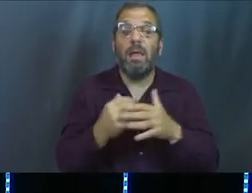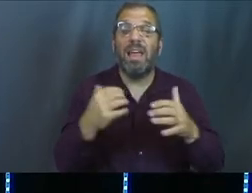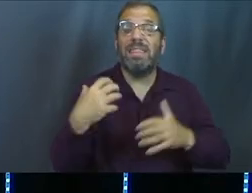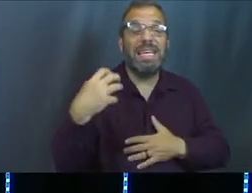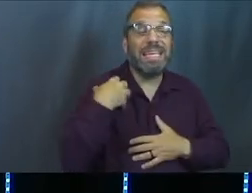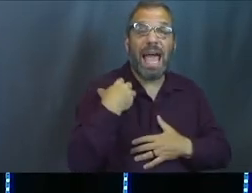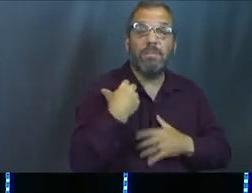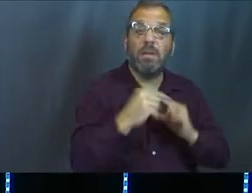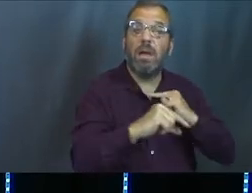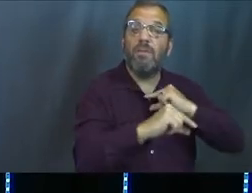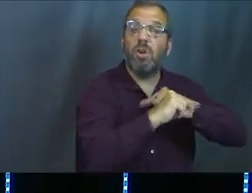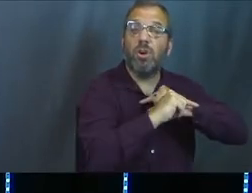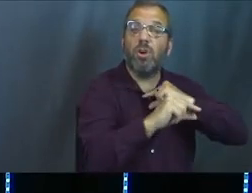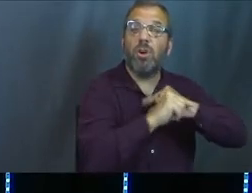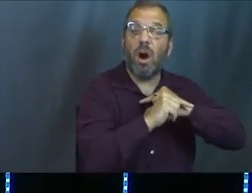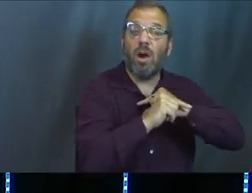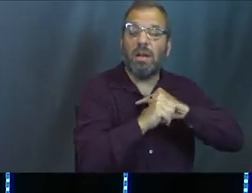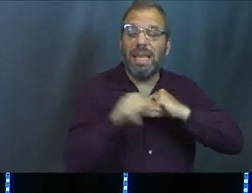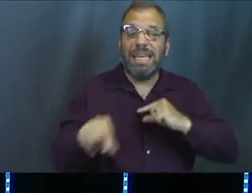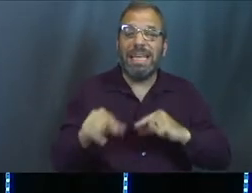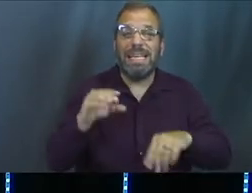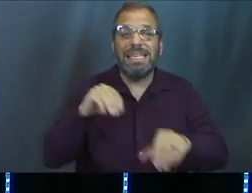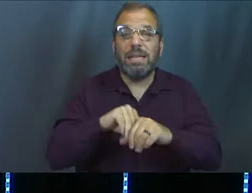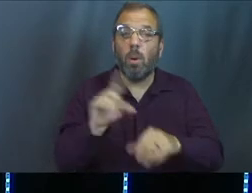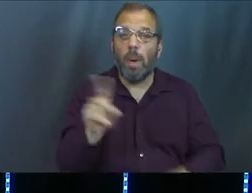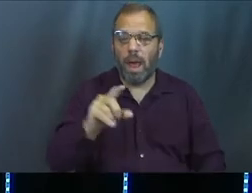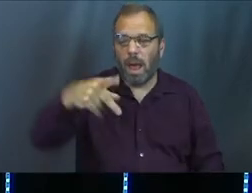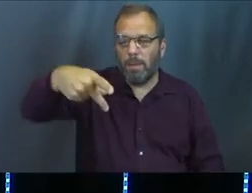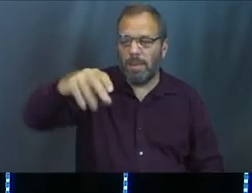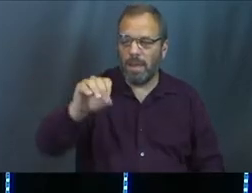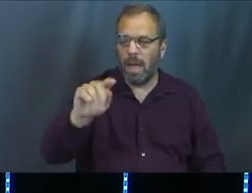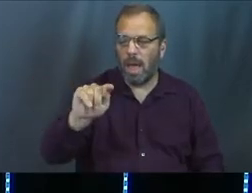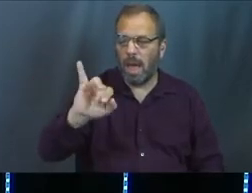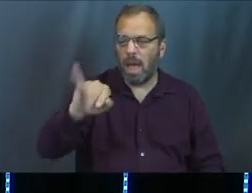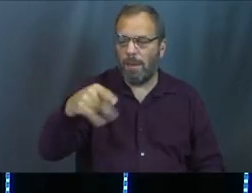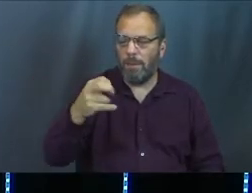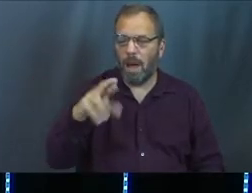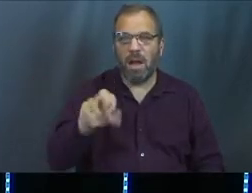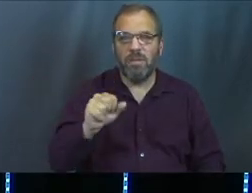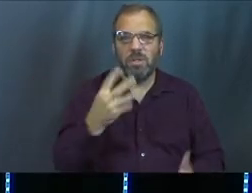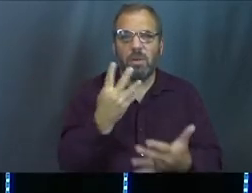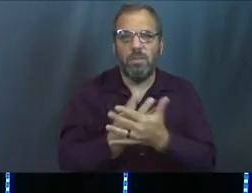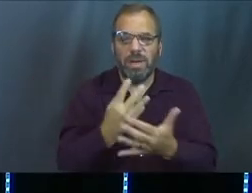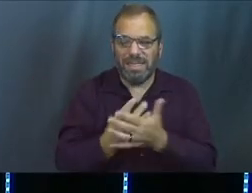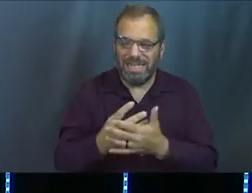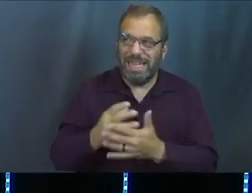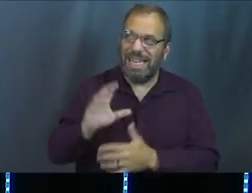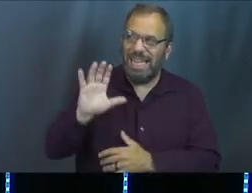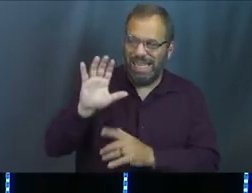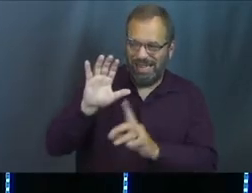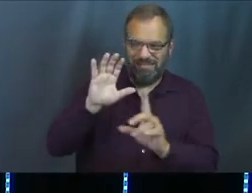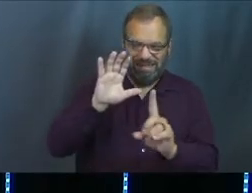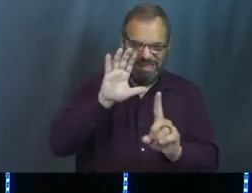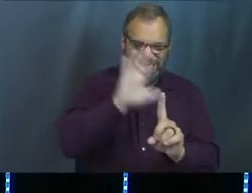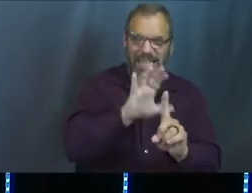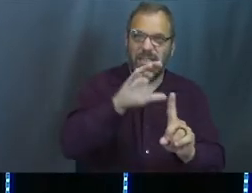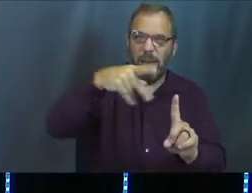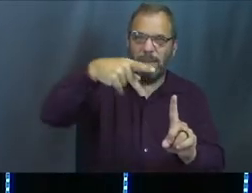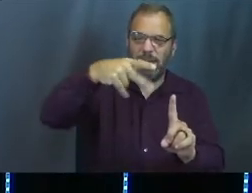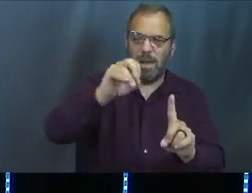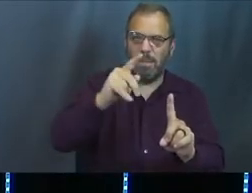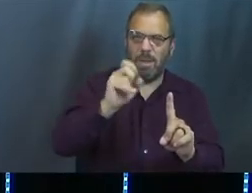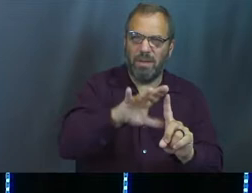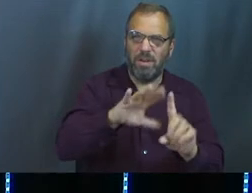guard. So he's put basically in Potiphar's prison. Like, Potiphar is over this whole thing in his own house, in his own realm, if you will.